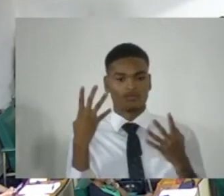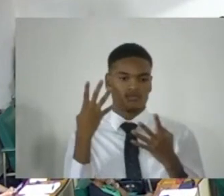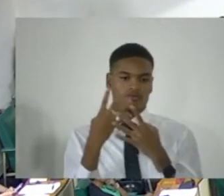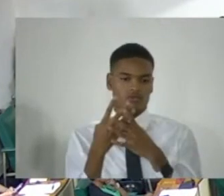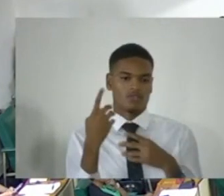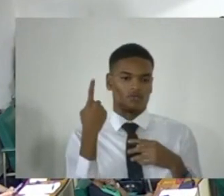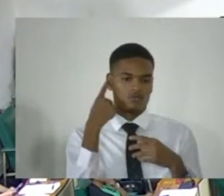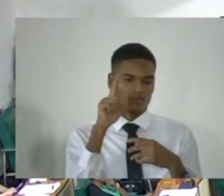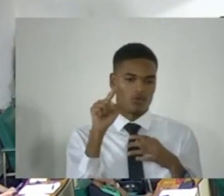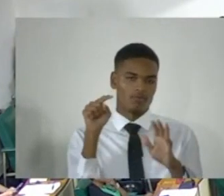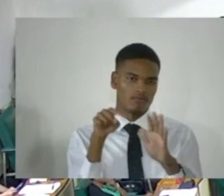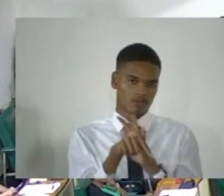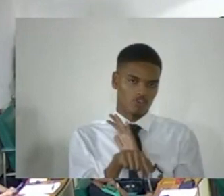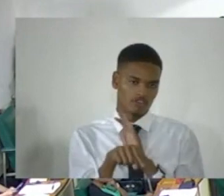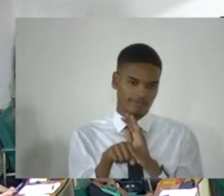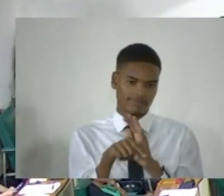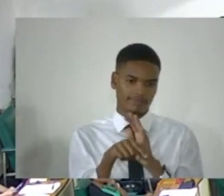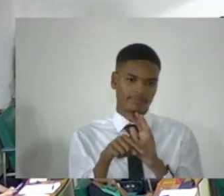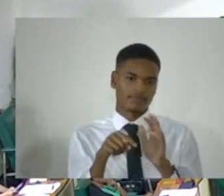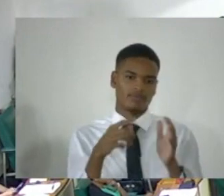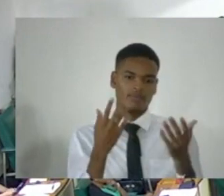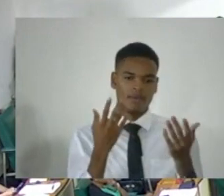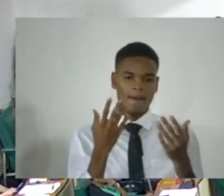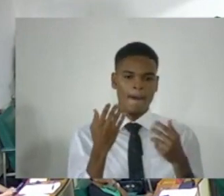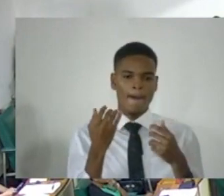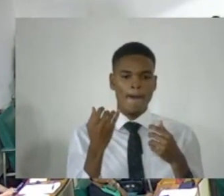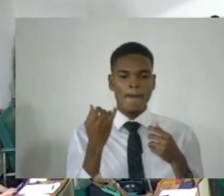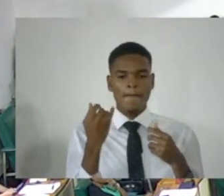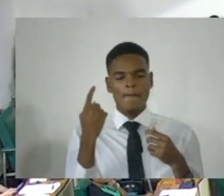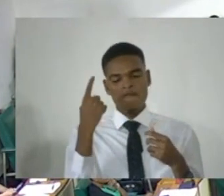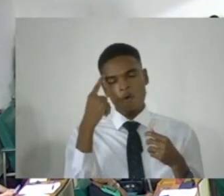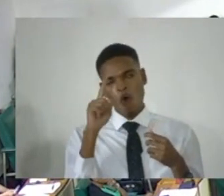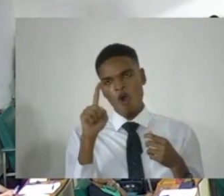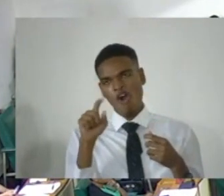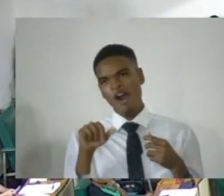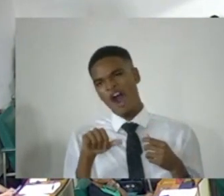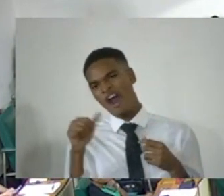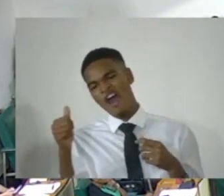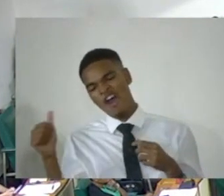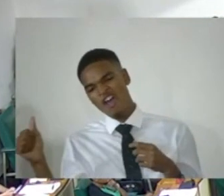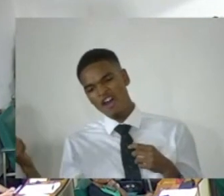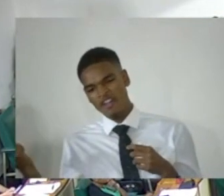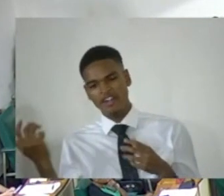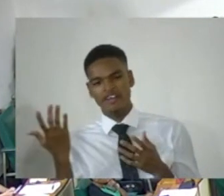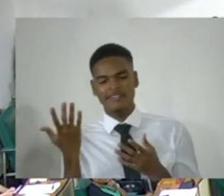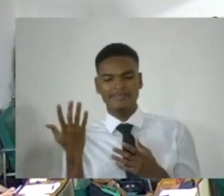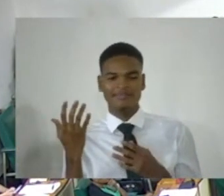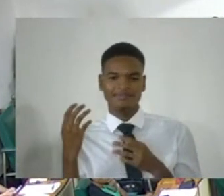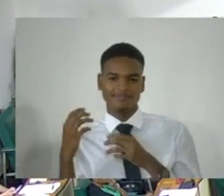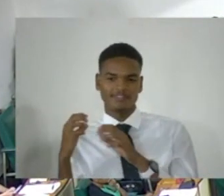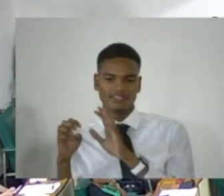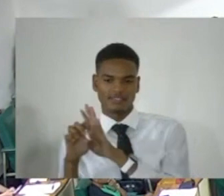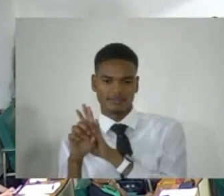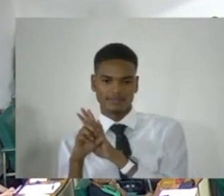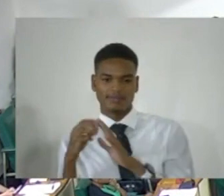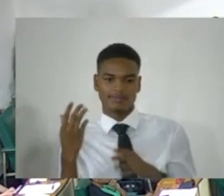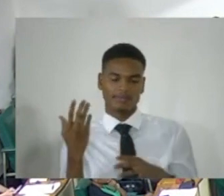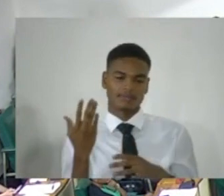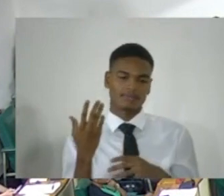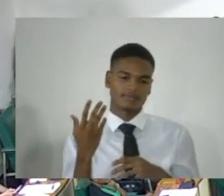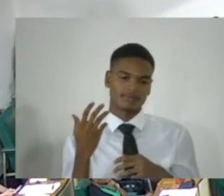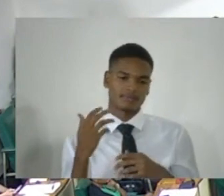murder in circumstances other than those which would mean it was capital murder, then